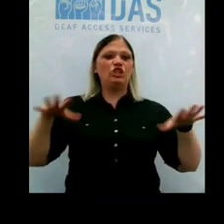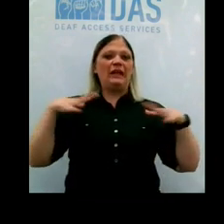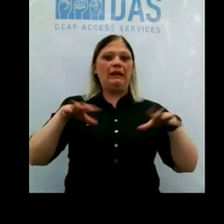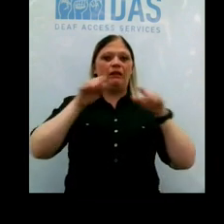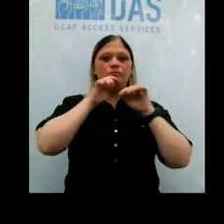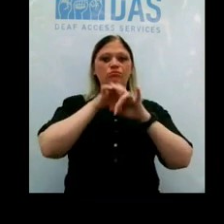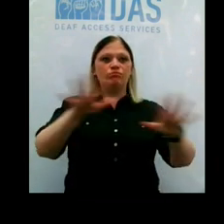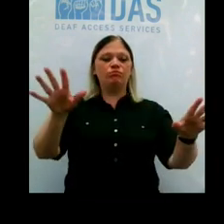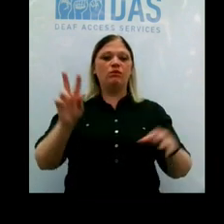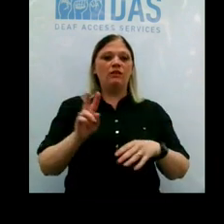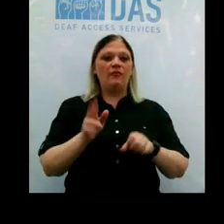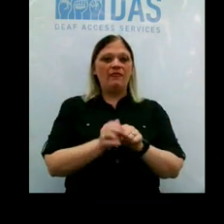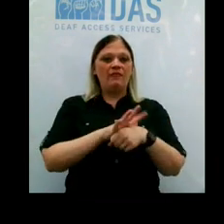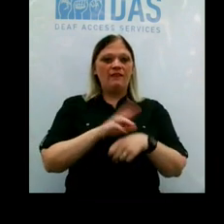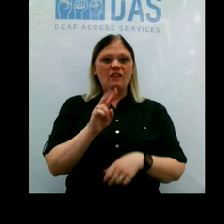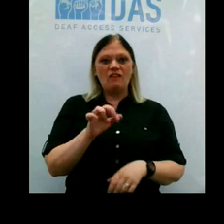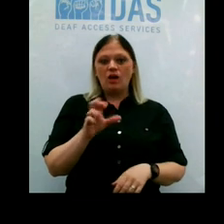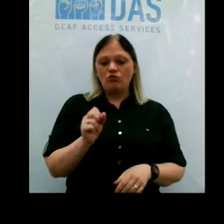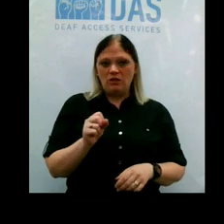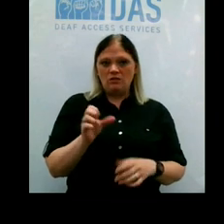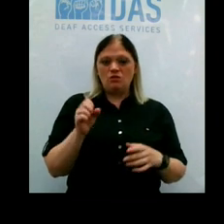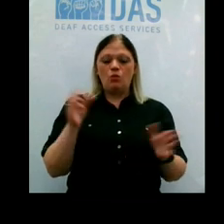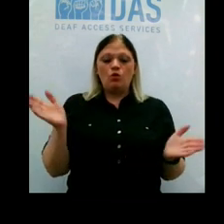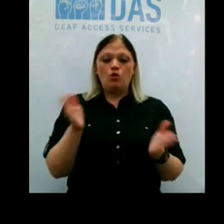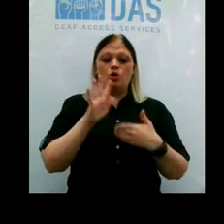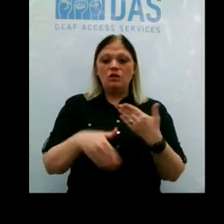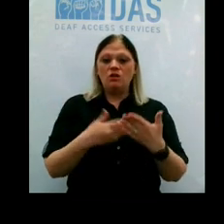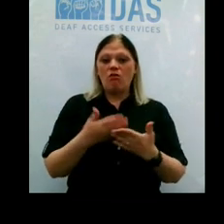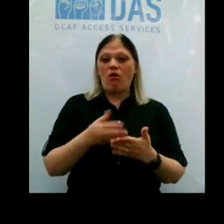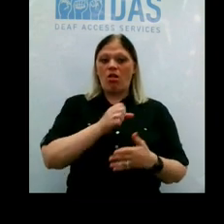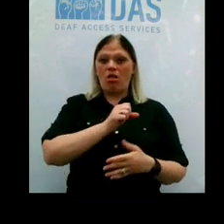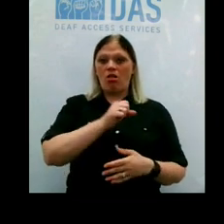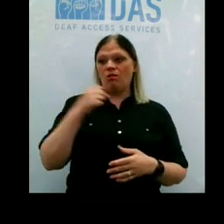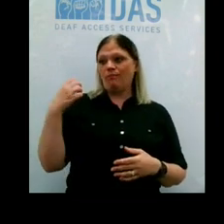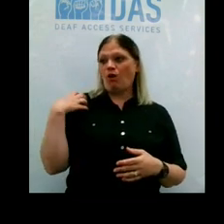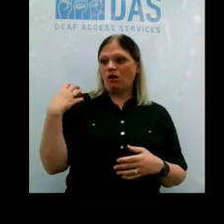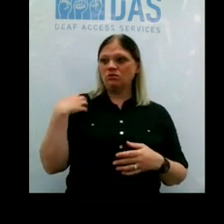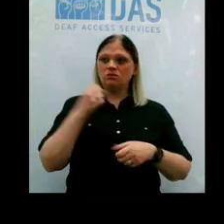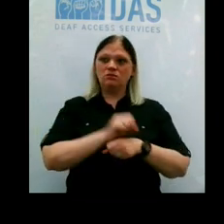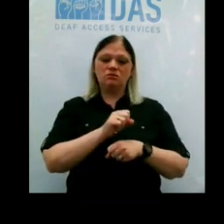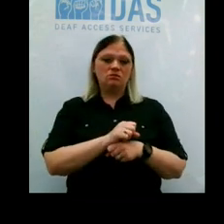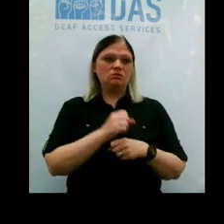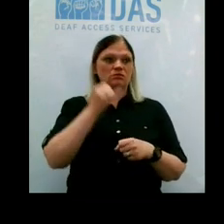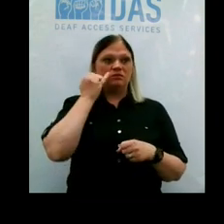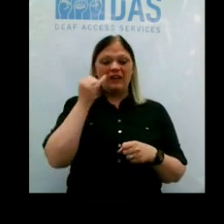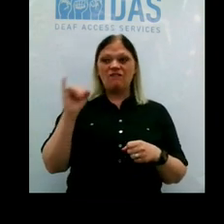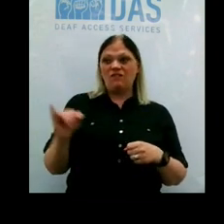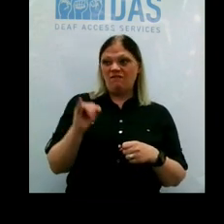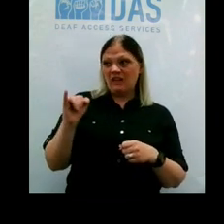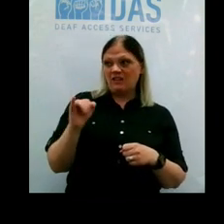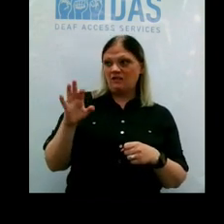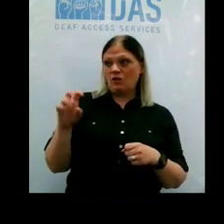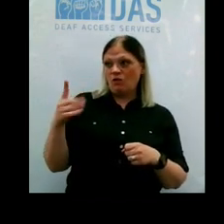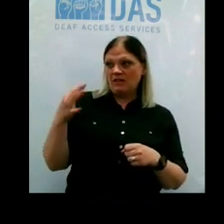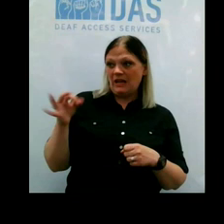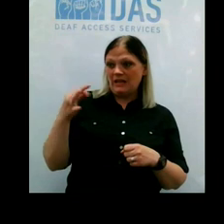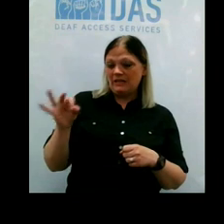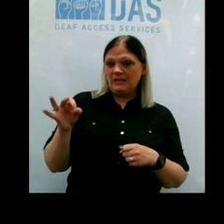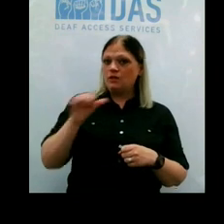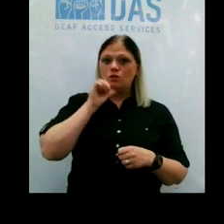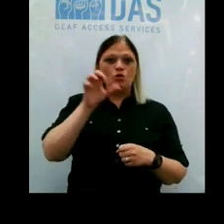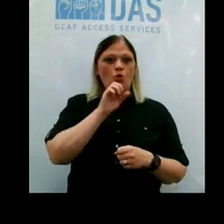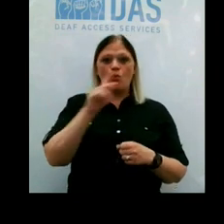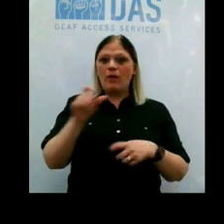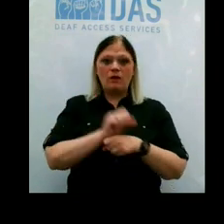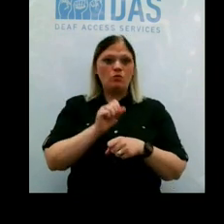infected. So we're encouraging all providers to make sure that their workers who are infected with COVID-19 stay out for a good 10 days